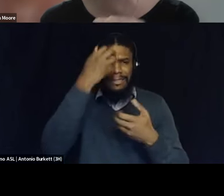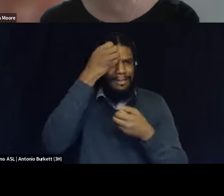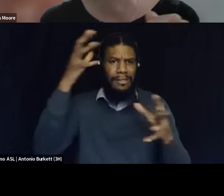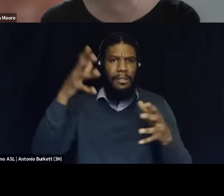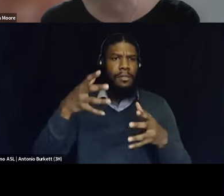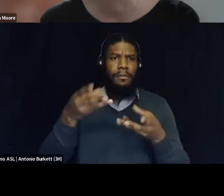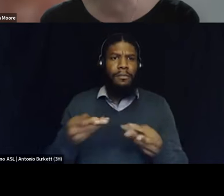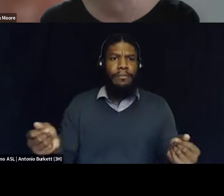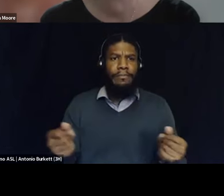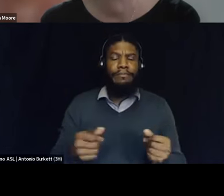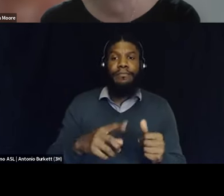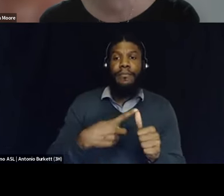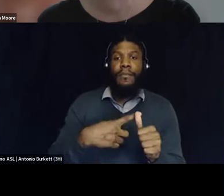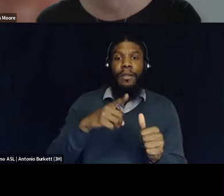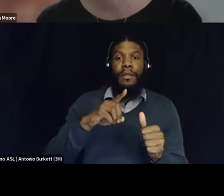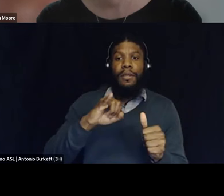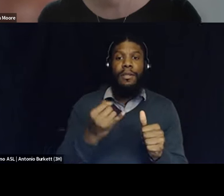and then i'll open it up to others